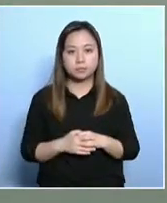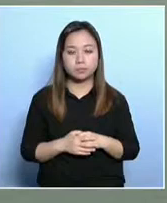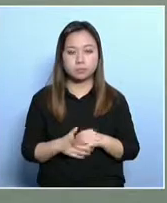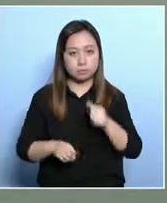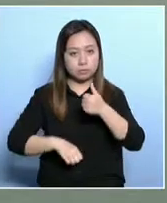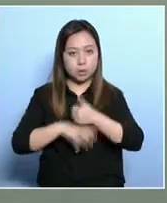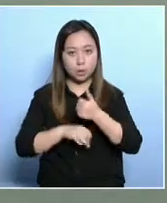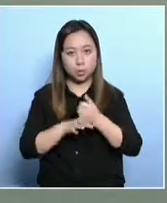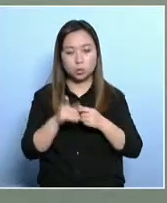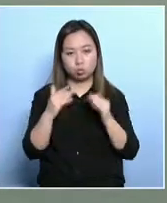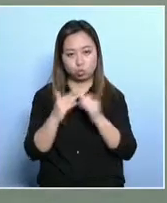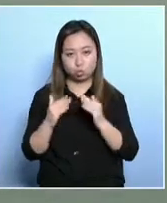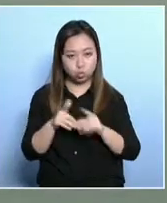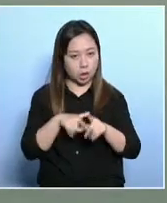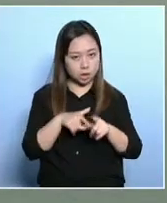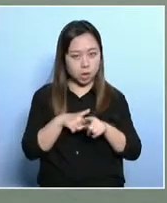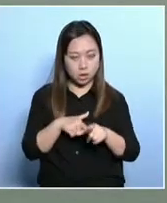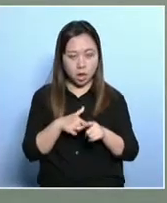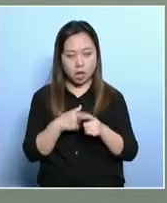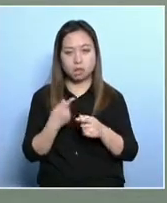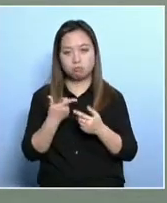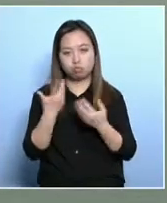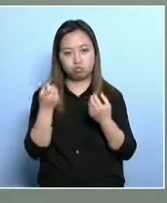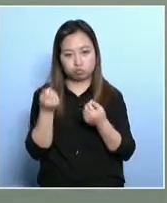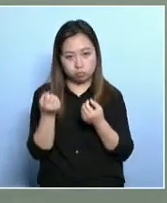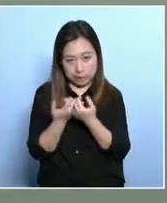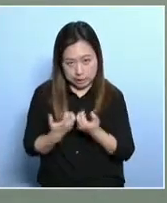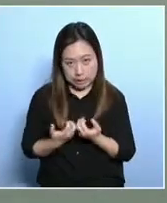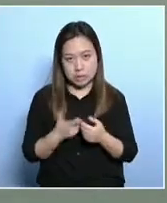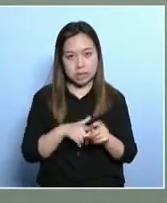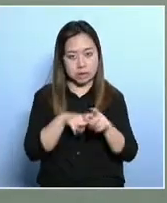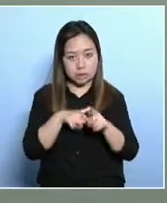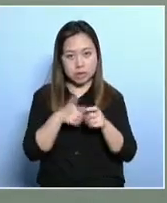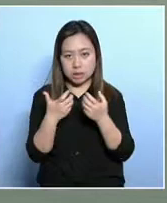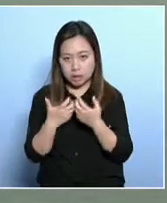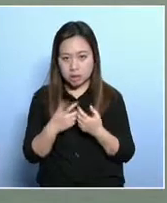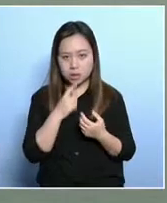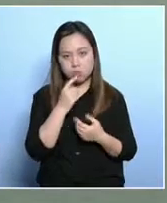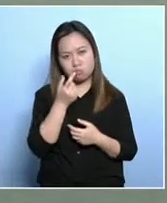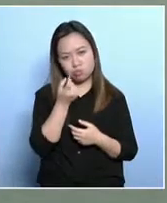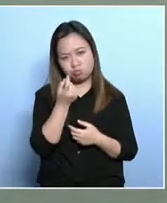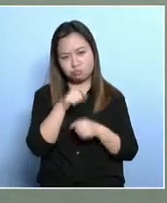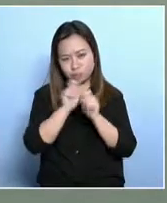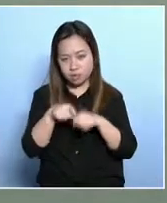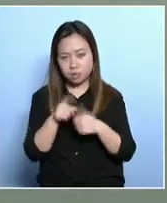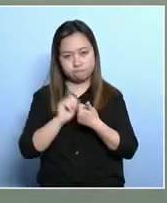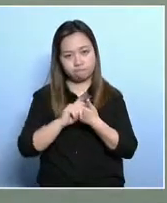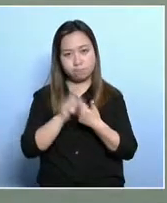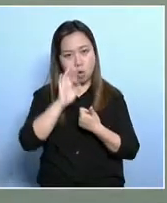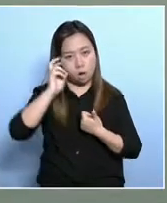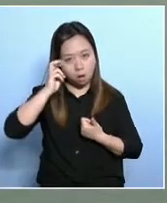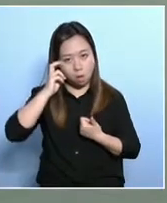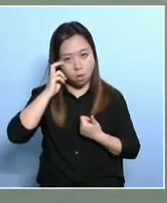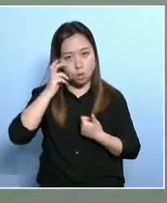on the current poverty line, right now it's based on household income. Now that gives rise to